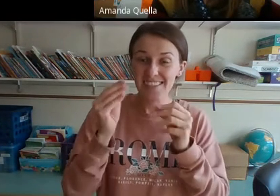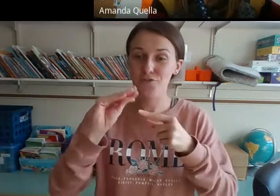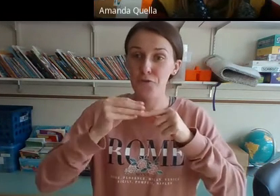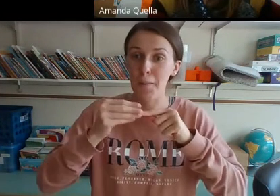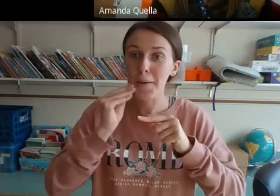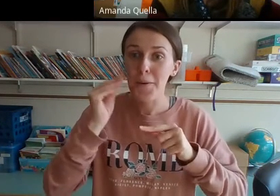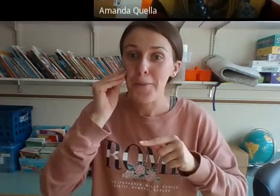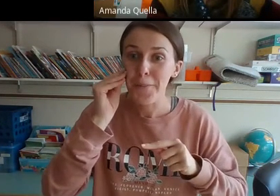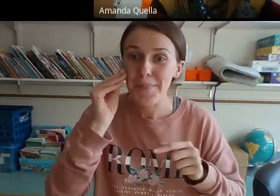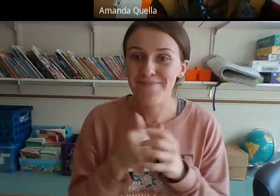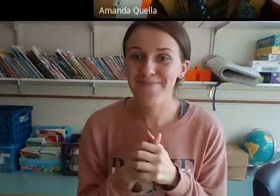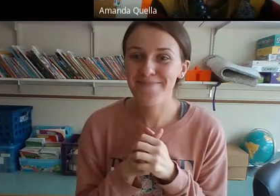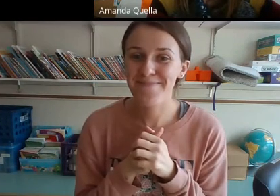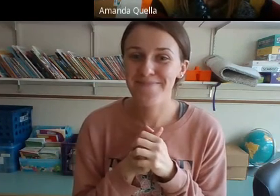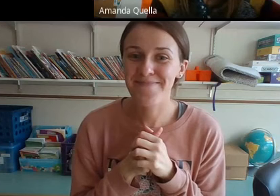at home.